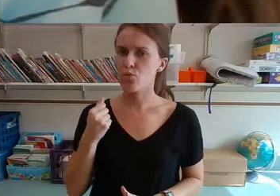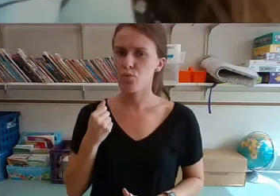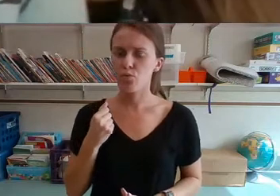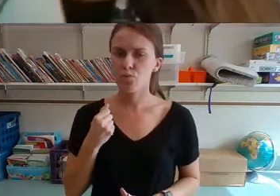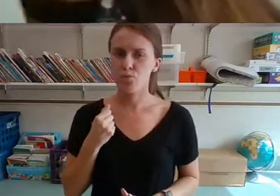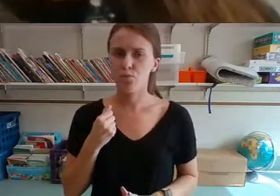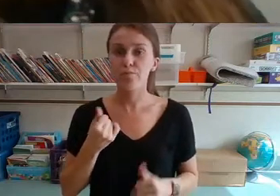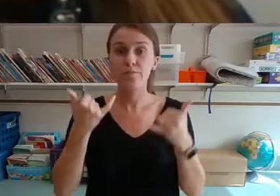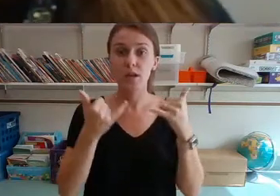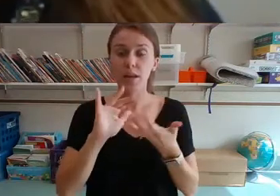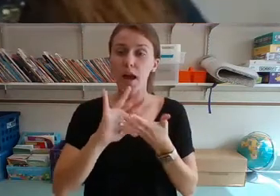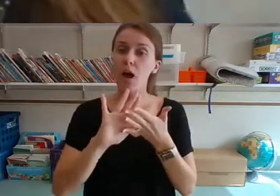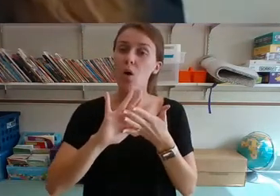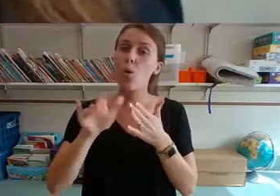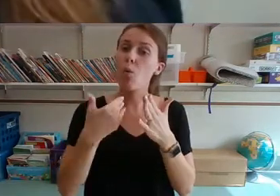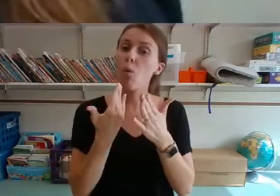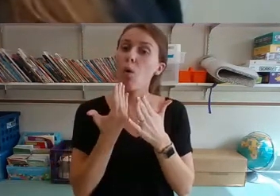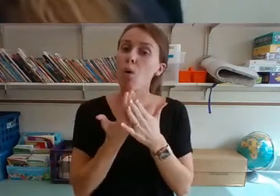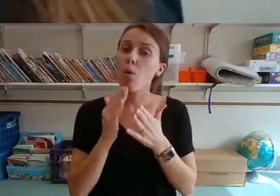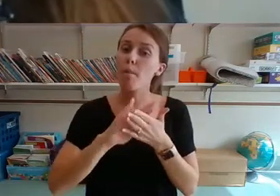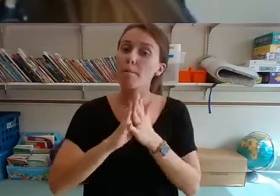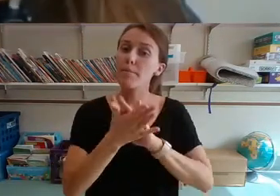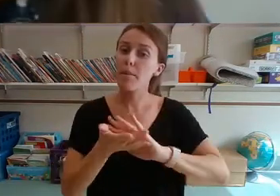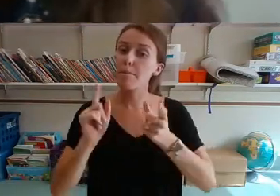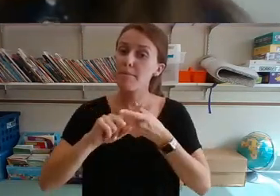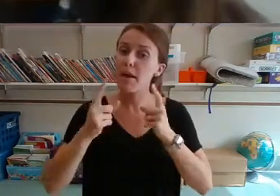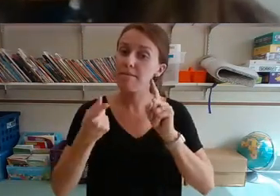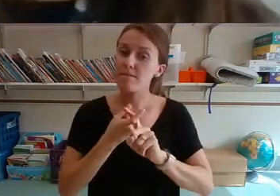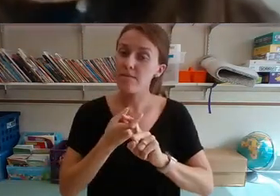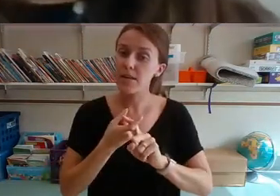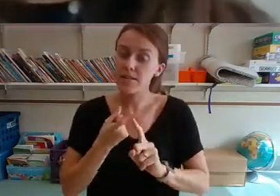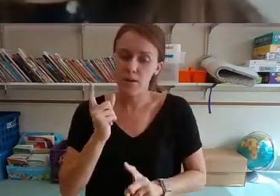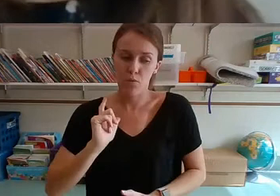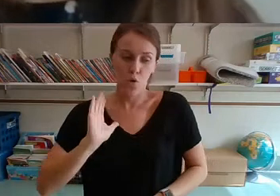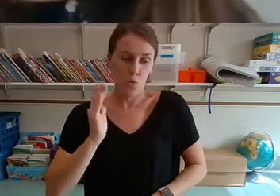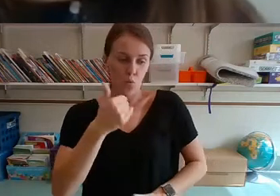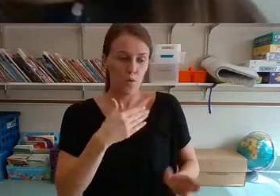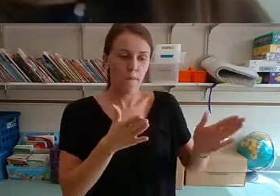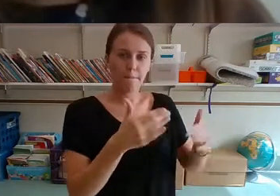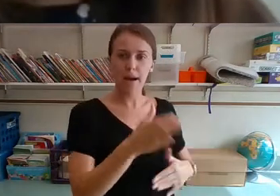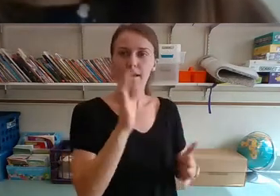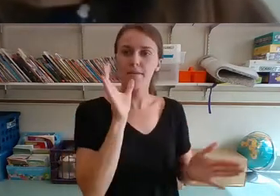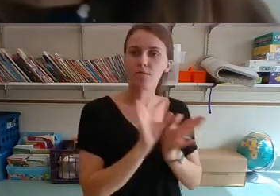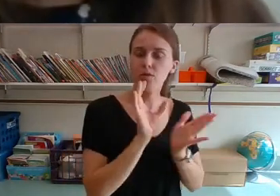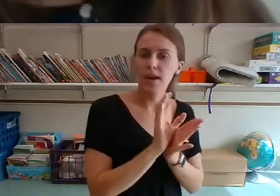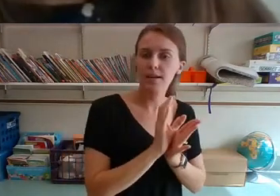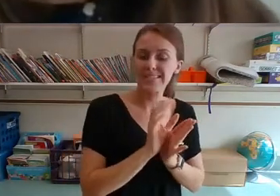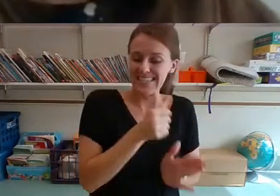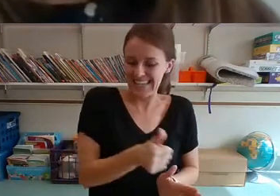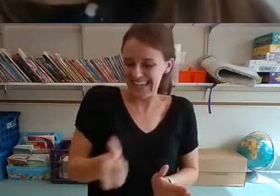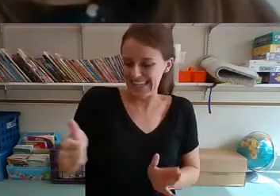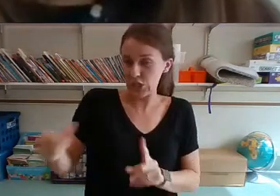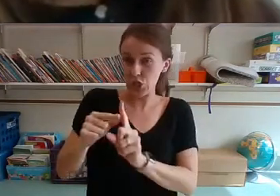Now they're all becoming friends. We are a box of crayons. Each one of us unique.